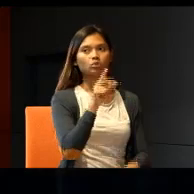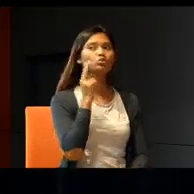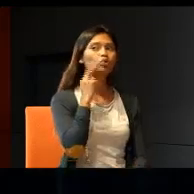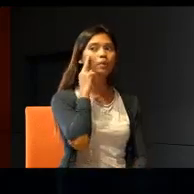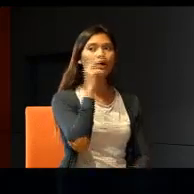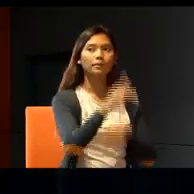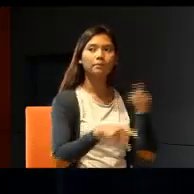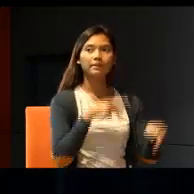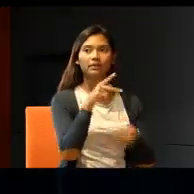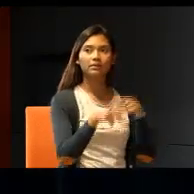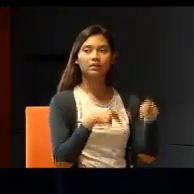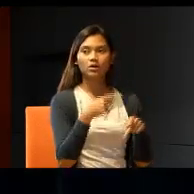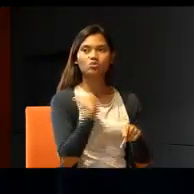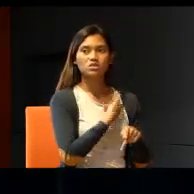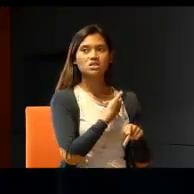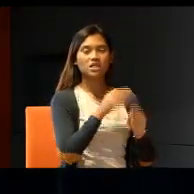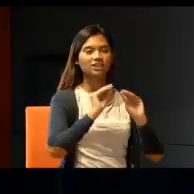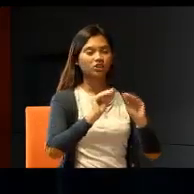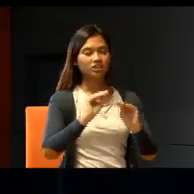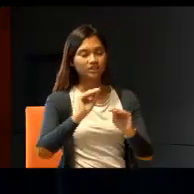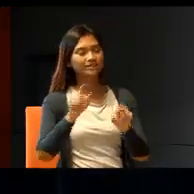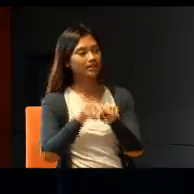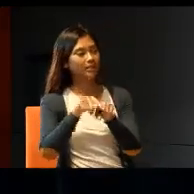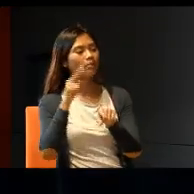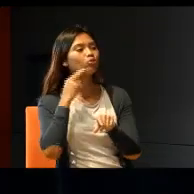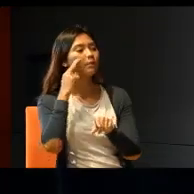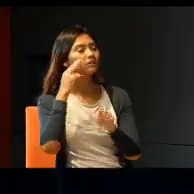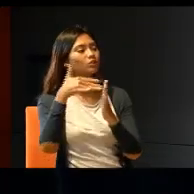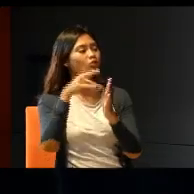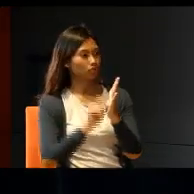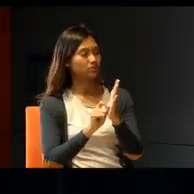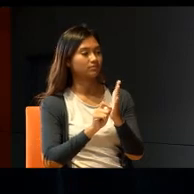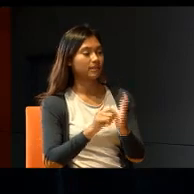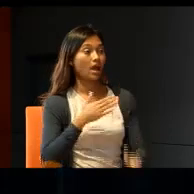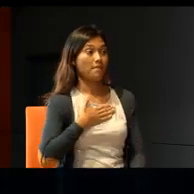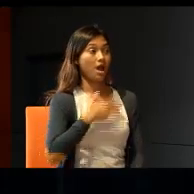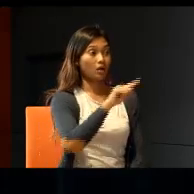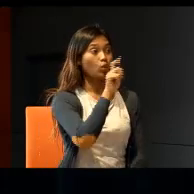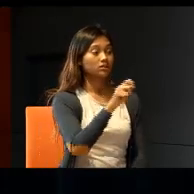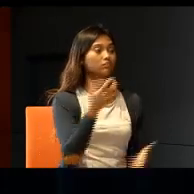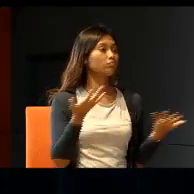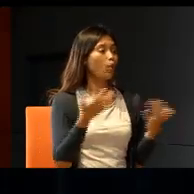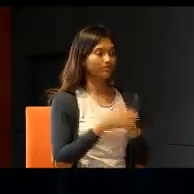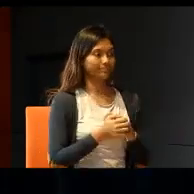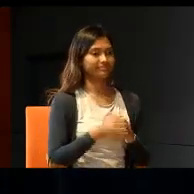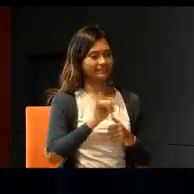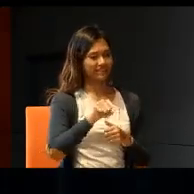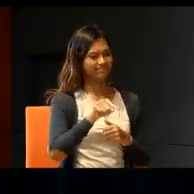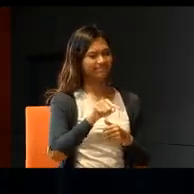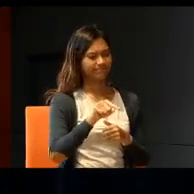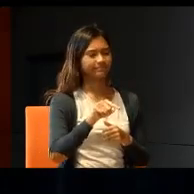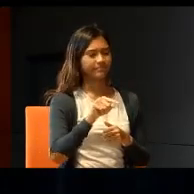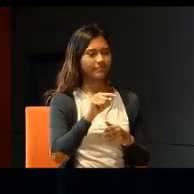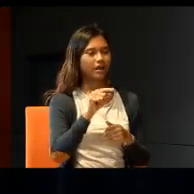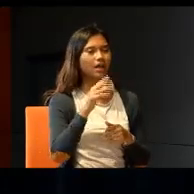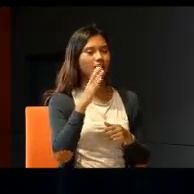we used to teach normal students. My question is, it was an extremely difficult task.